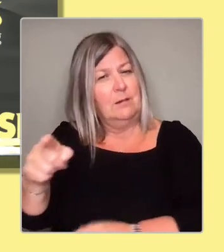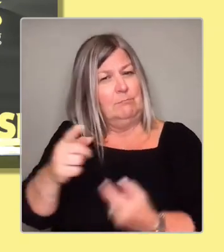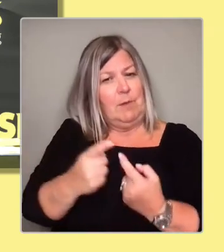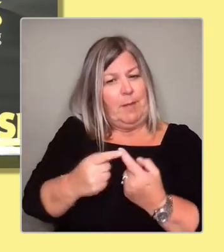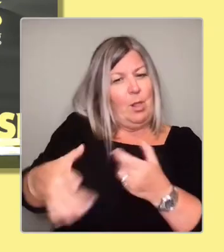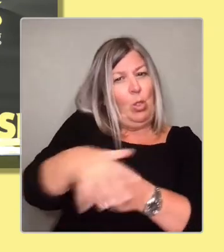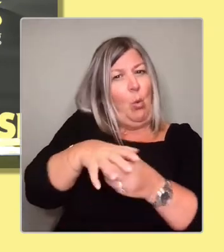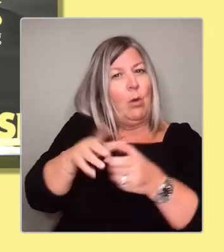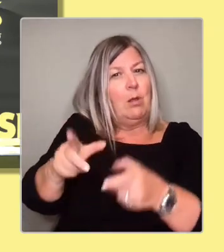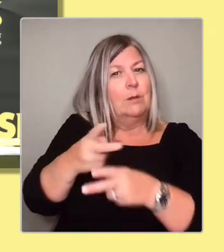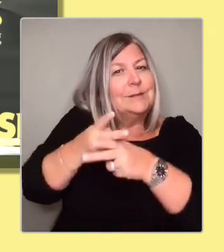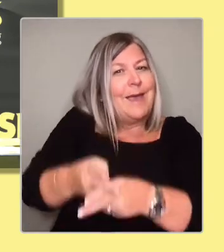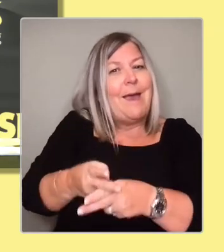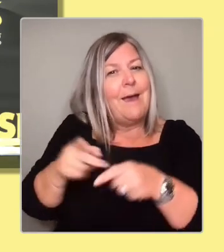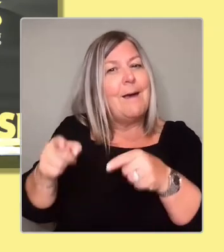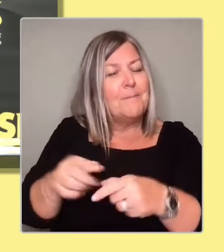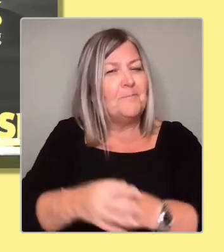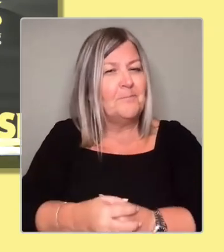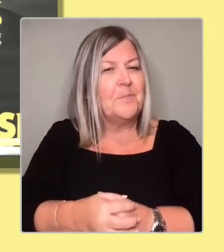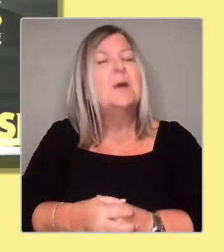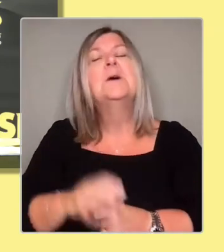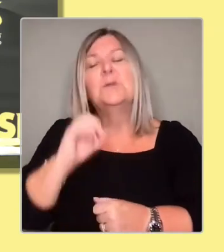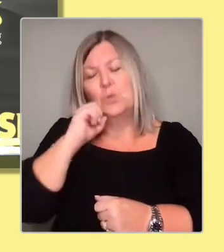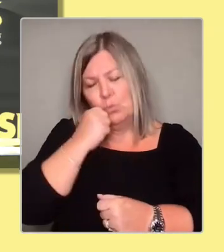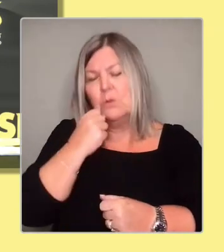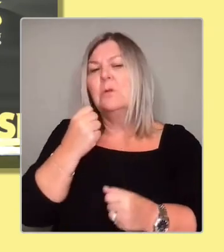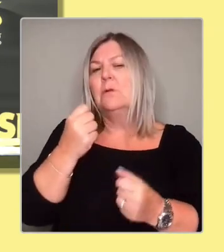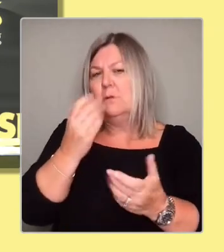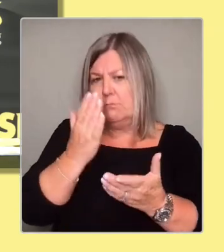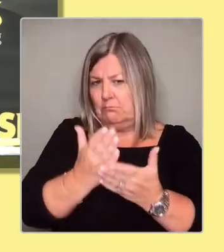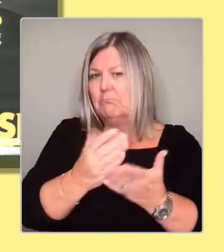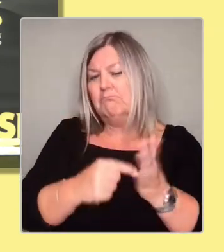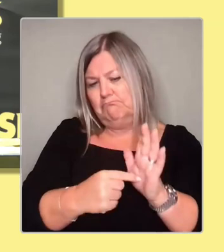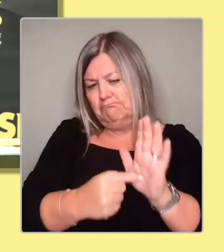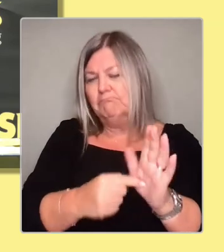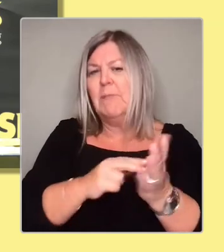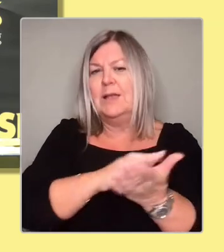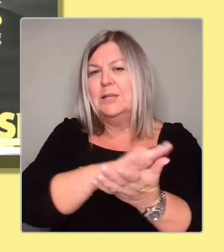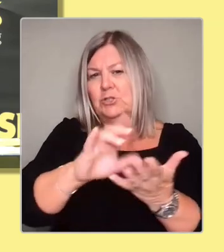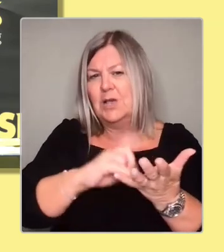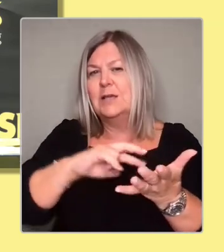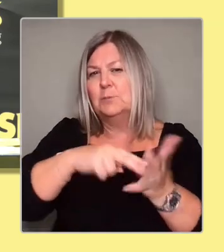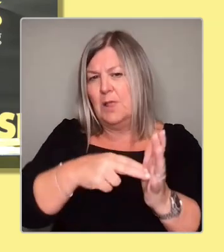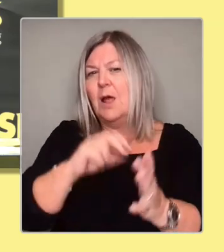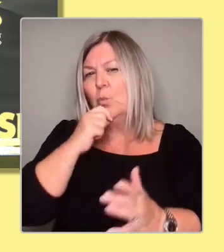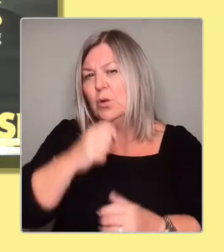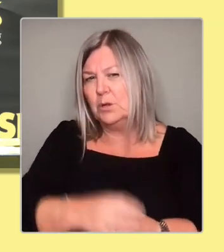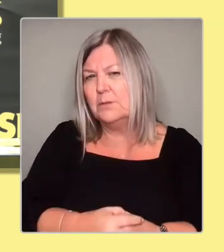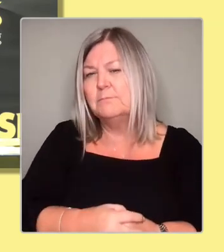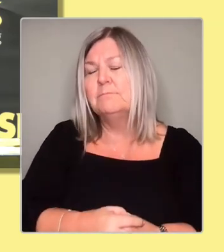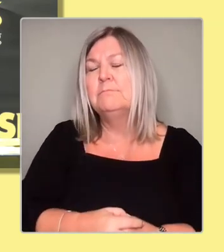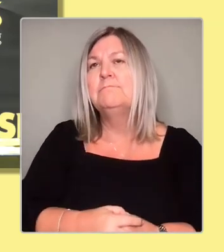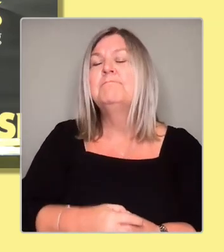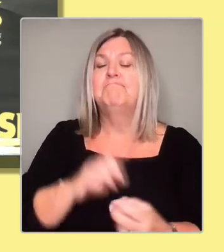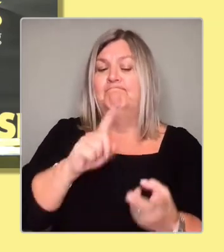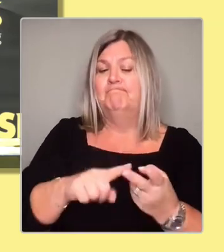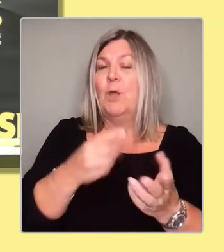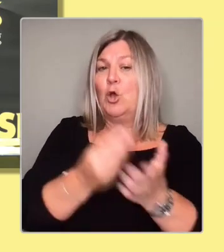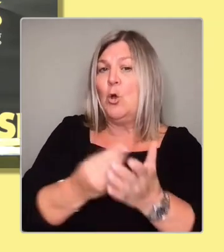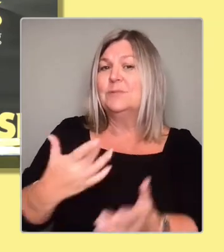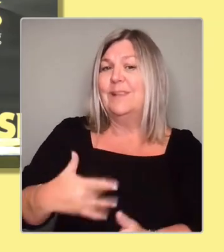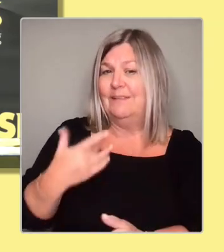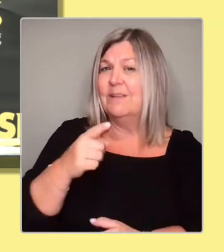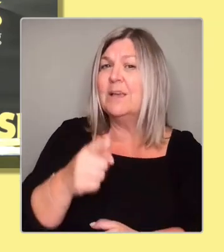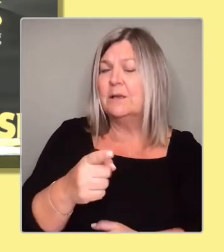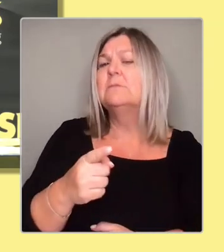next week or so, so people can have a look a lot more about the detail. But in terms of cost of living, I think there's more that we can do there. I've got a plan for